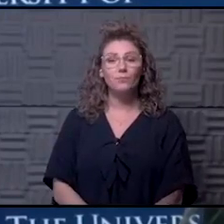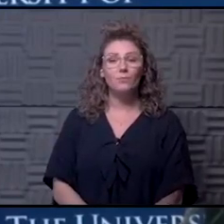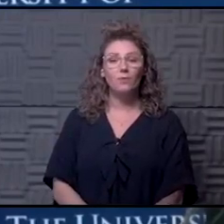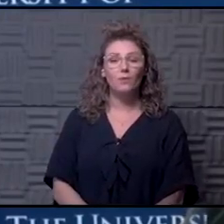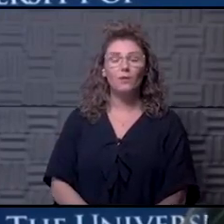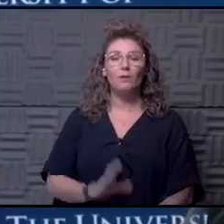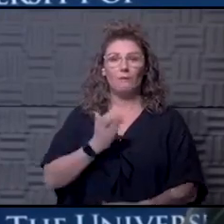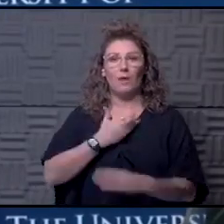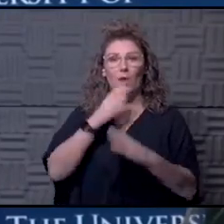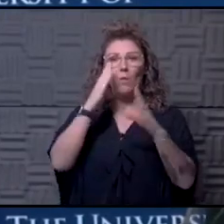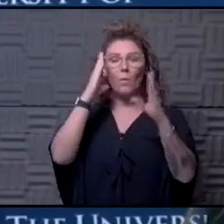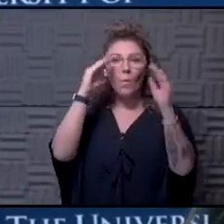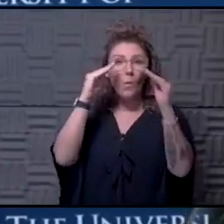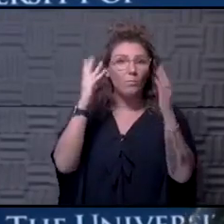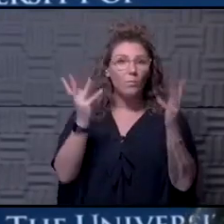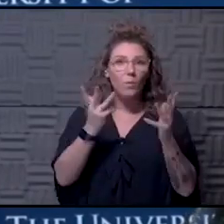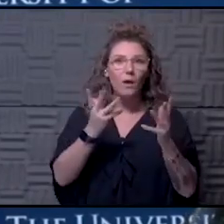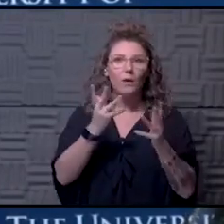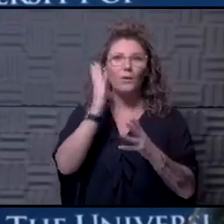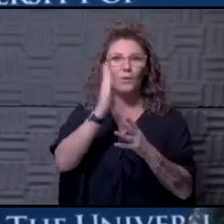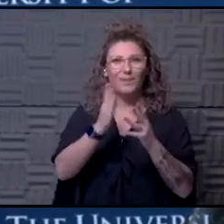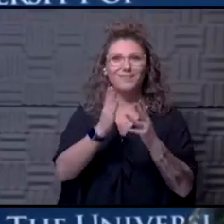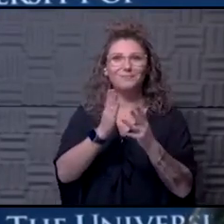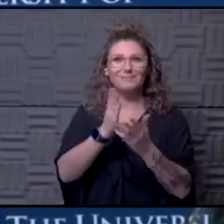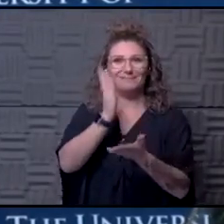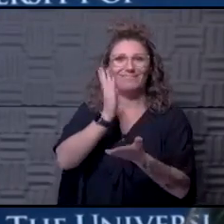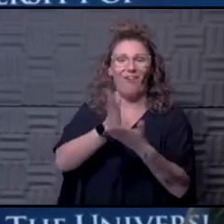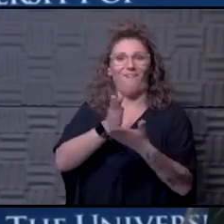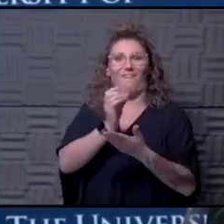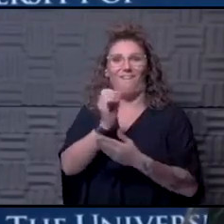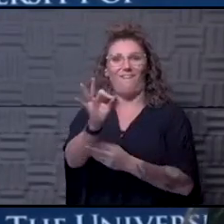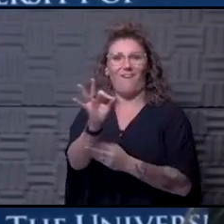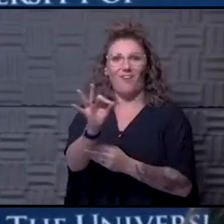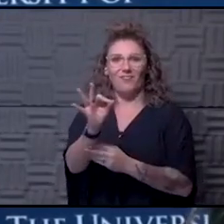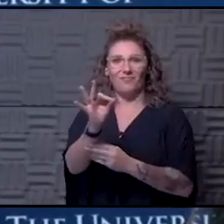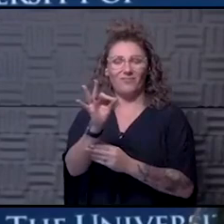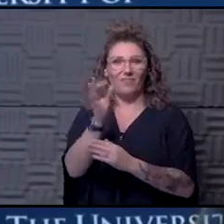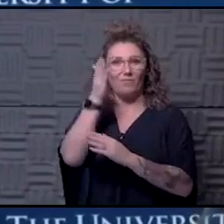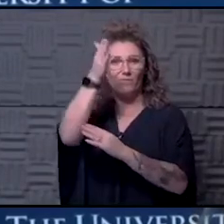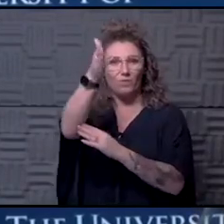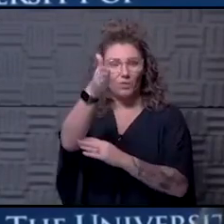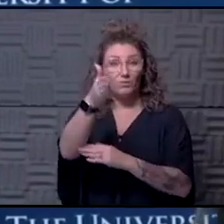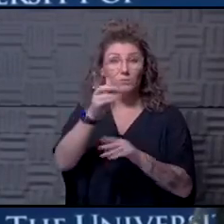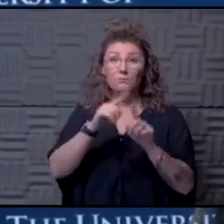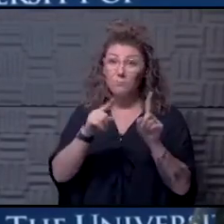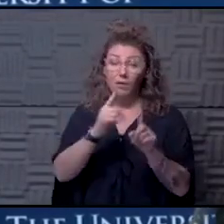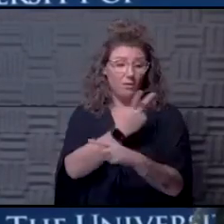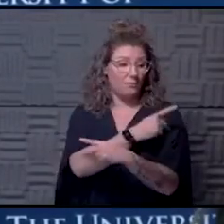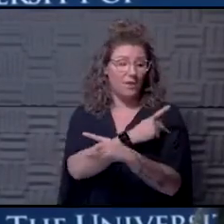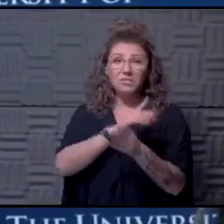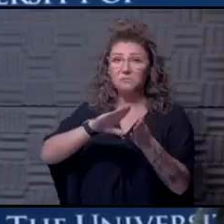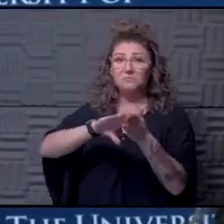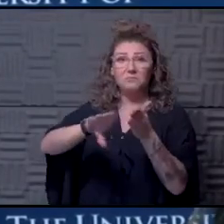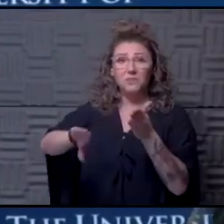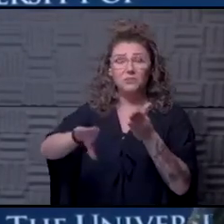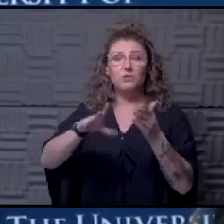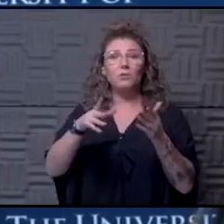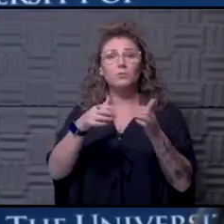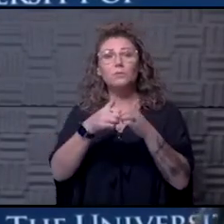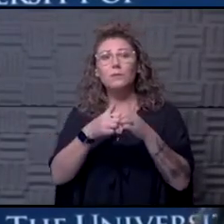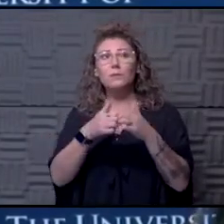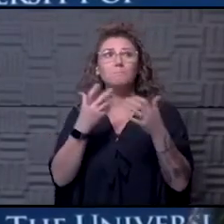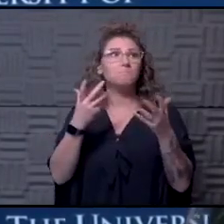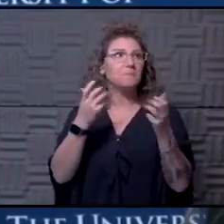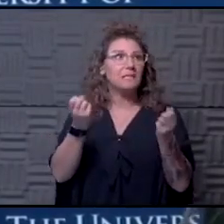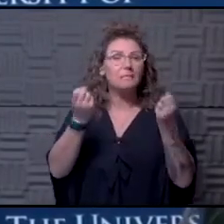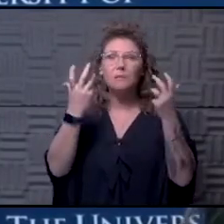Our hope is, of course, that they do get off of it as time goes on. But we've had patients be discharged on, you know,